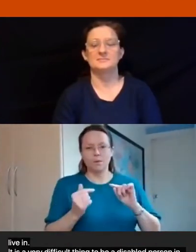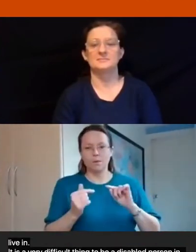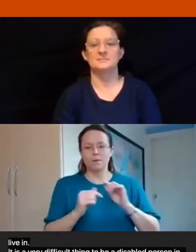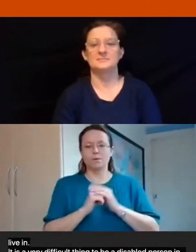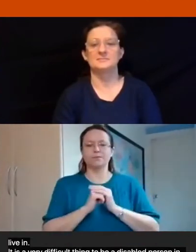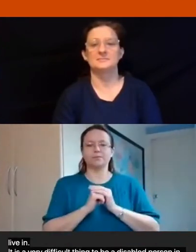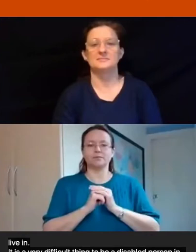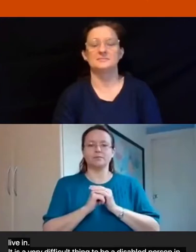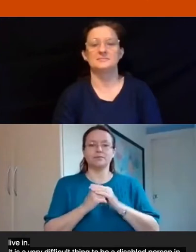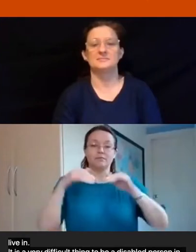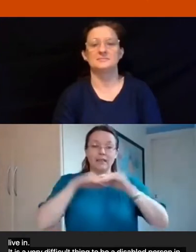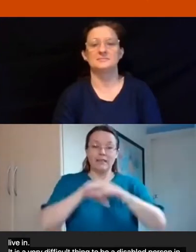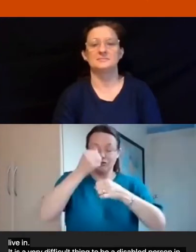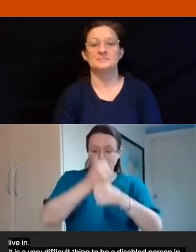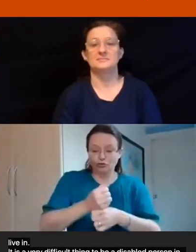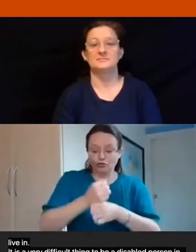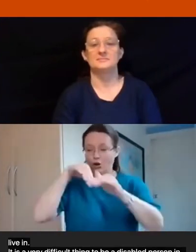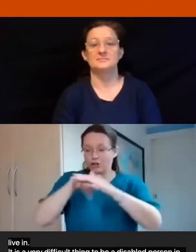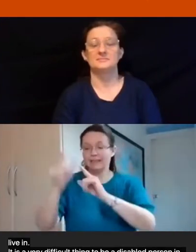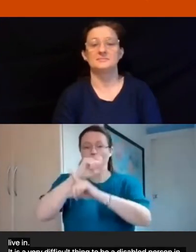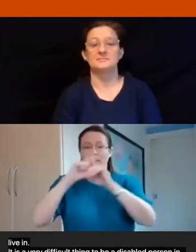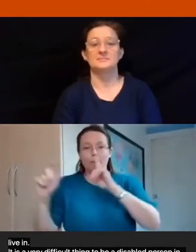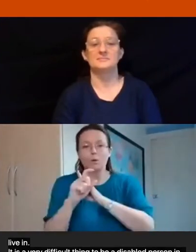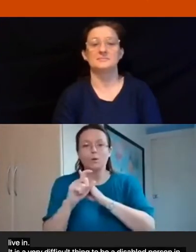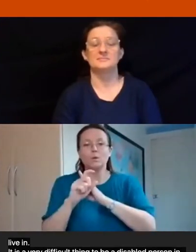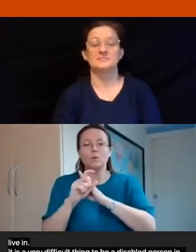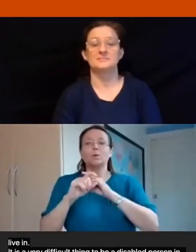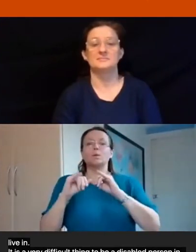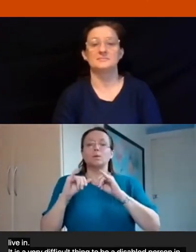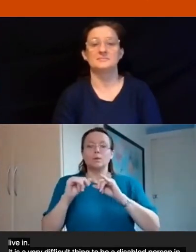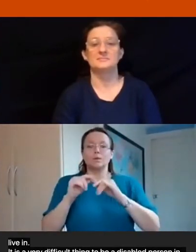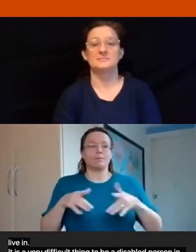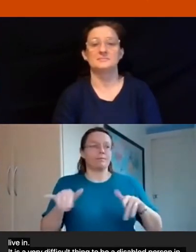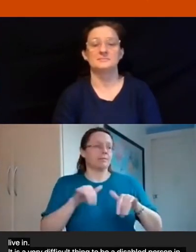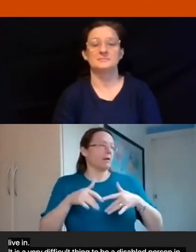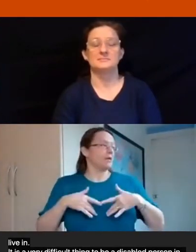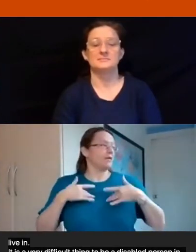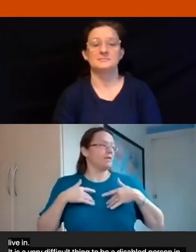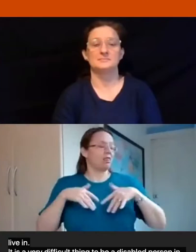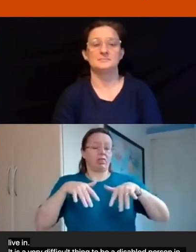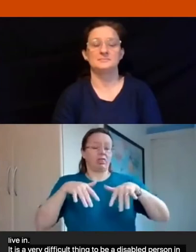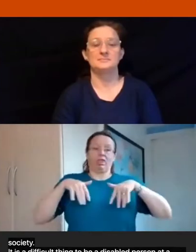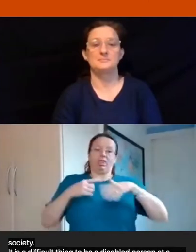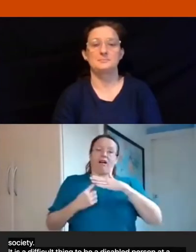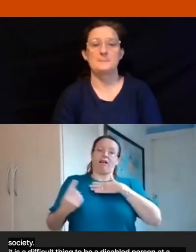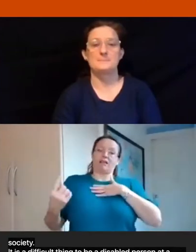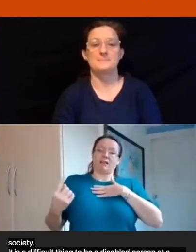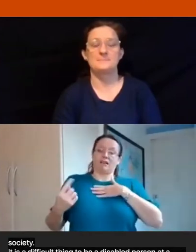person in a church or in a community because we often feel isolated by experience or geography